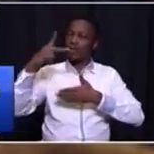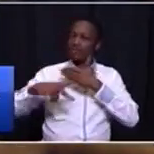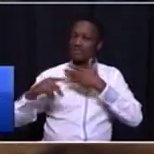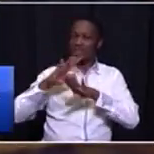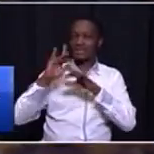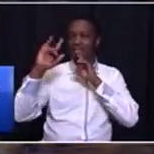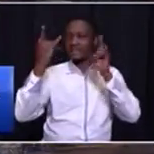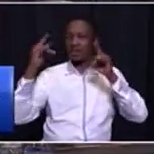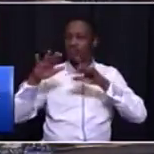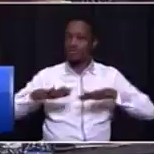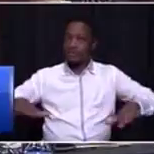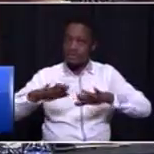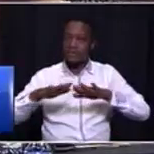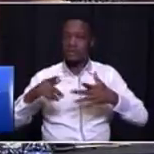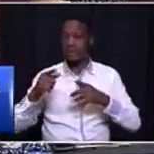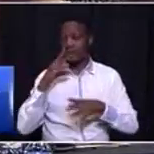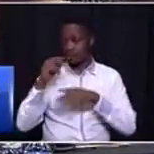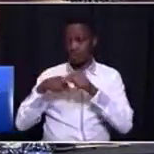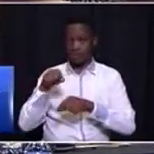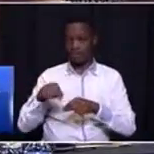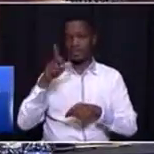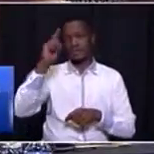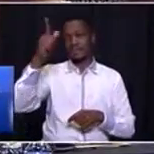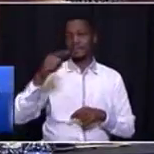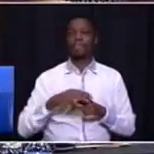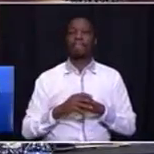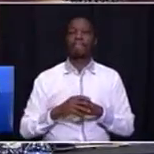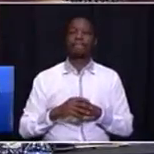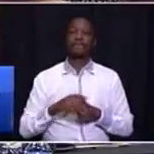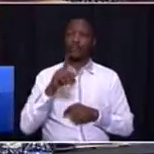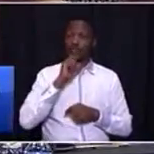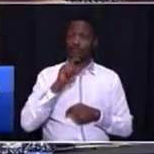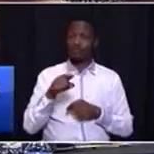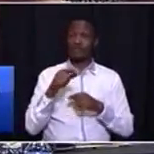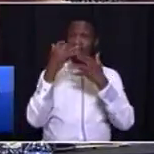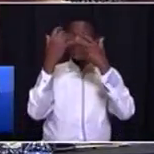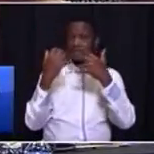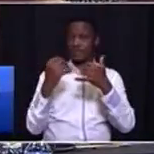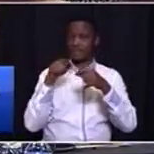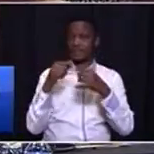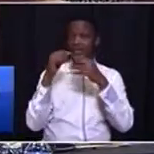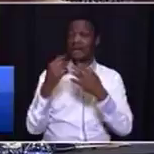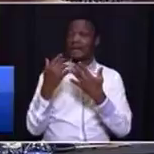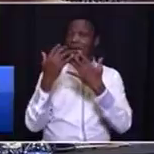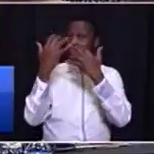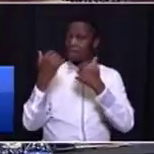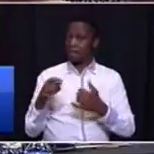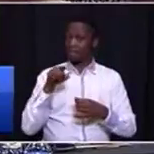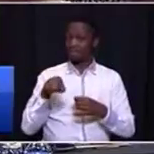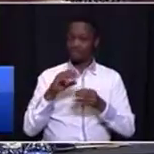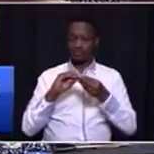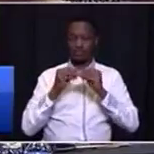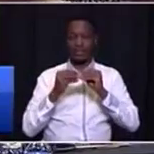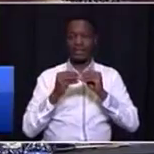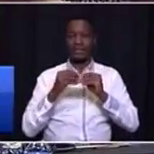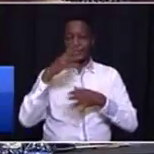townships. I will return to this later. We will use this infrastructure budget to create an additional